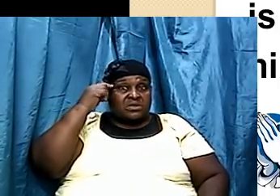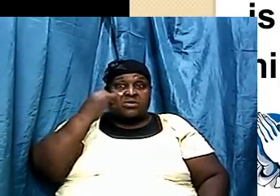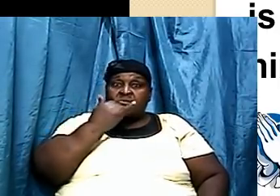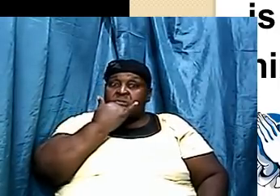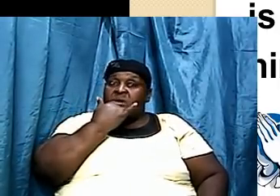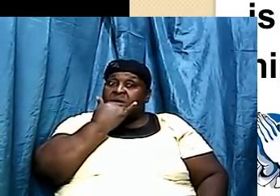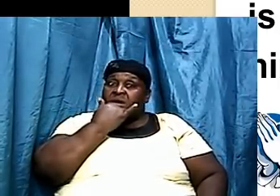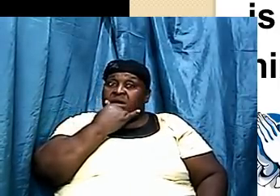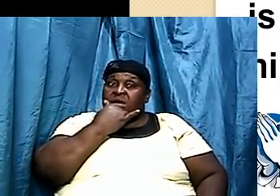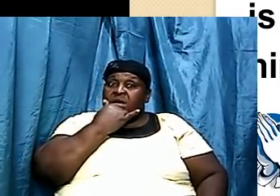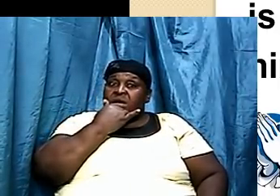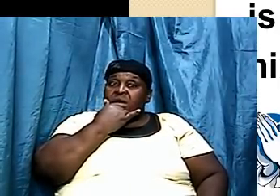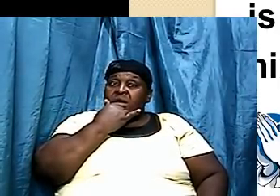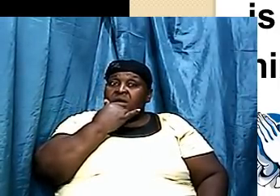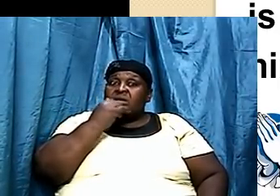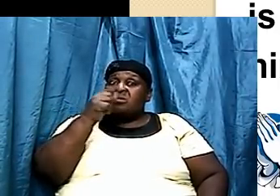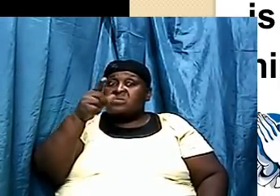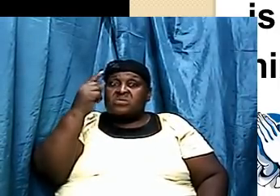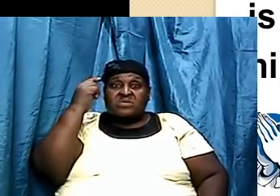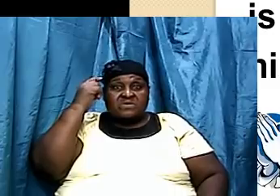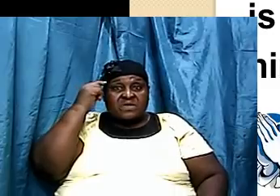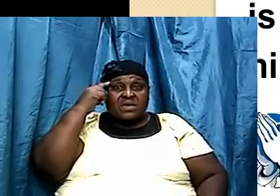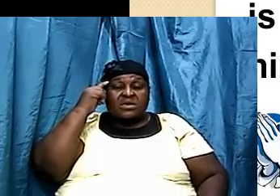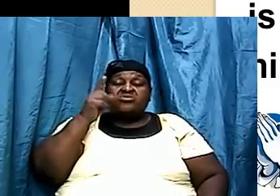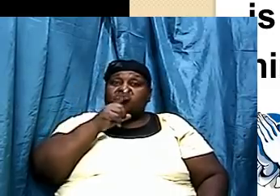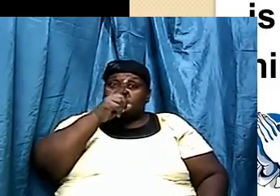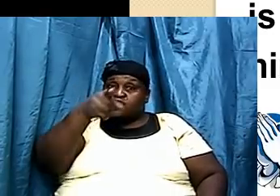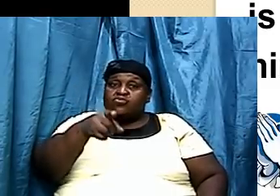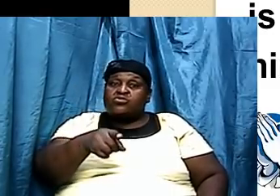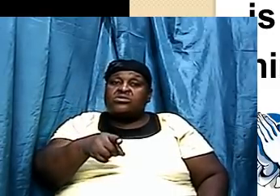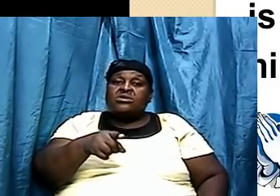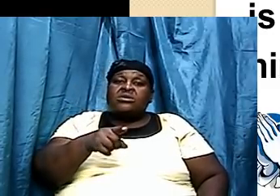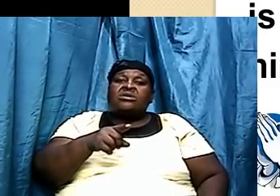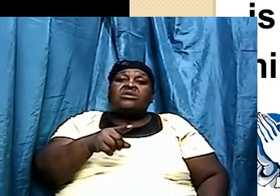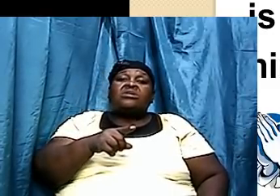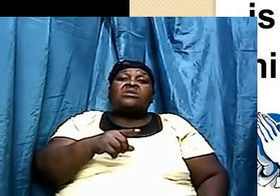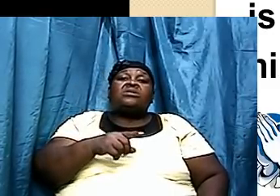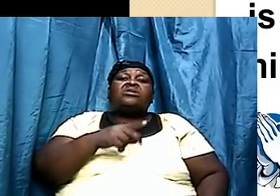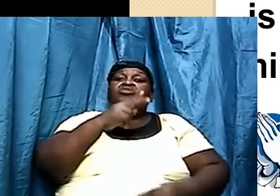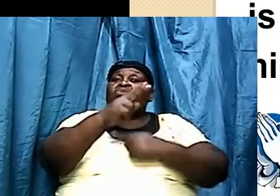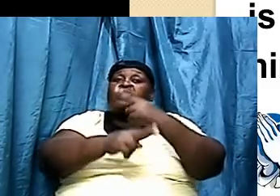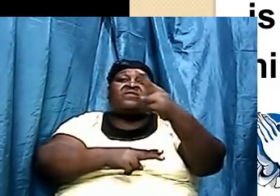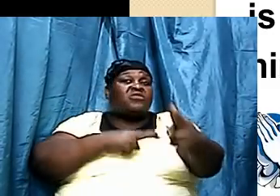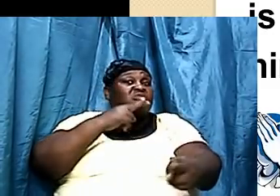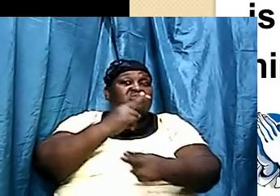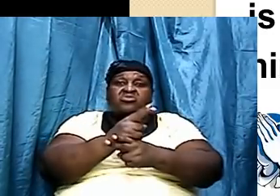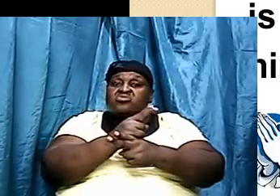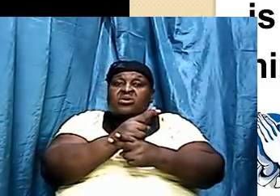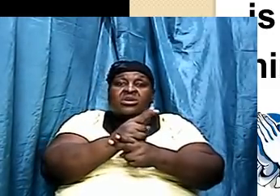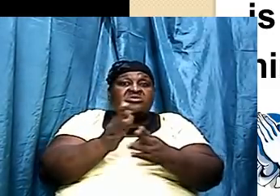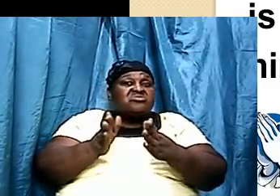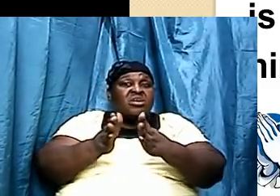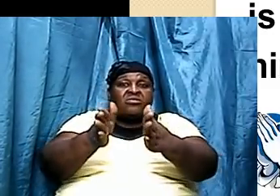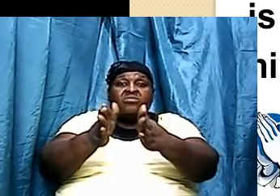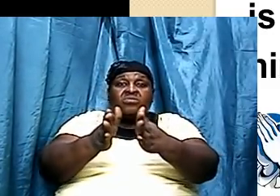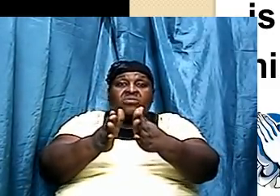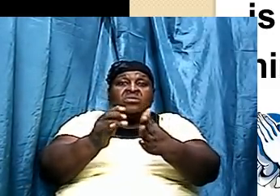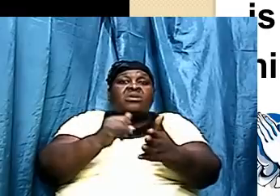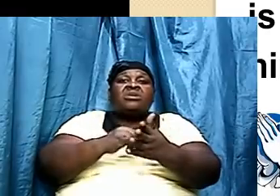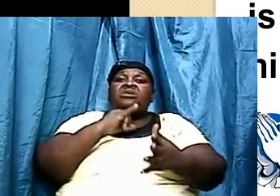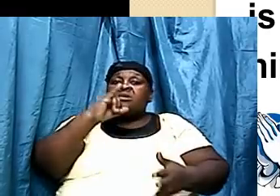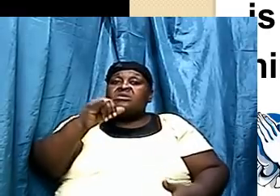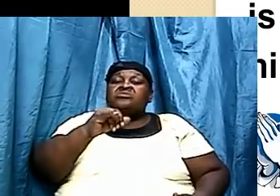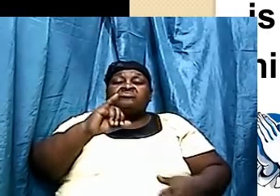And it is universal. And it is narrow. And it does not take any other option. It just truth.